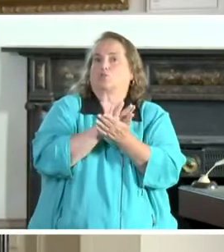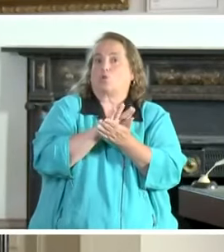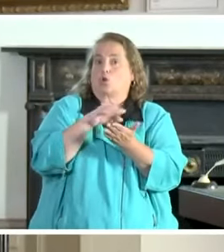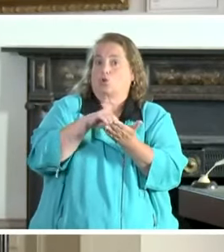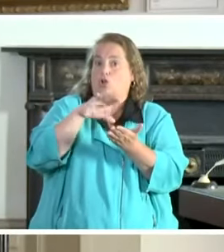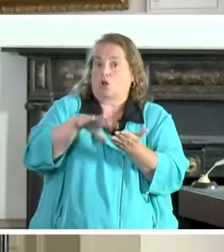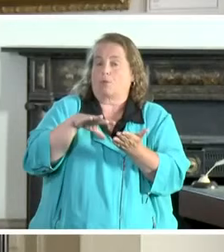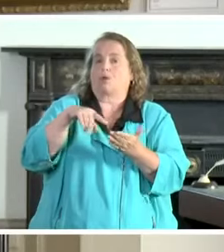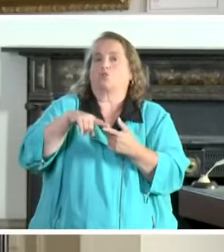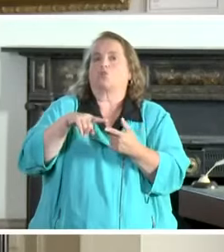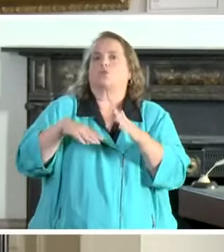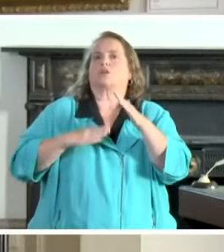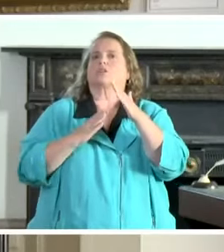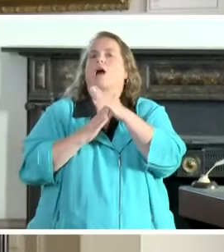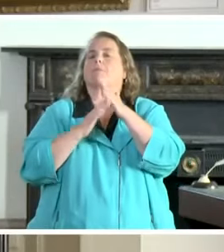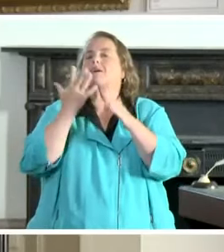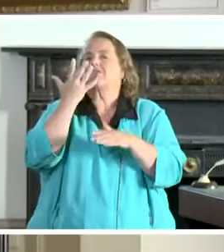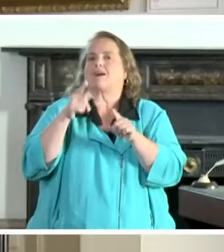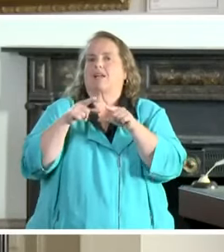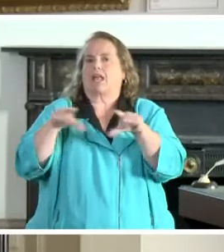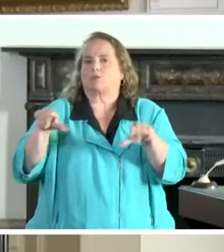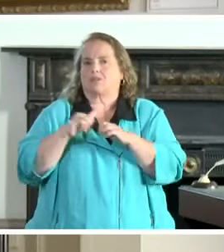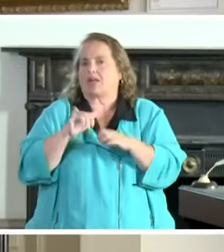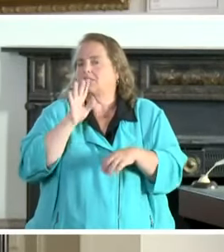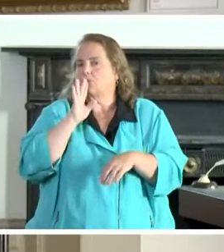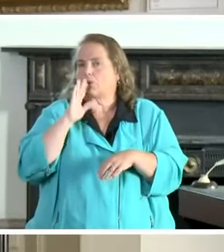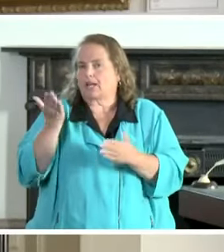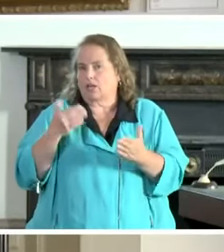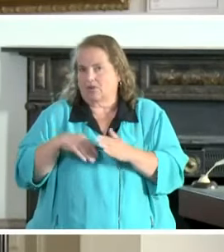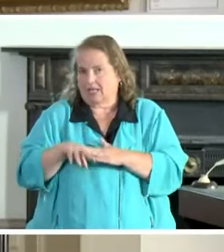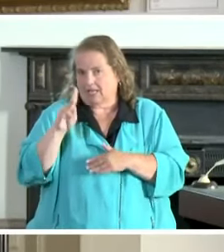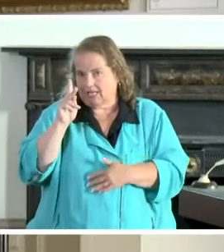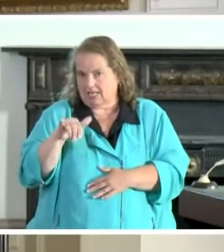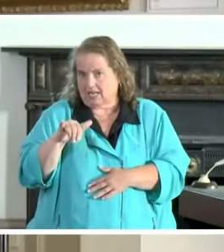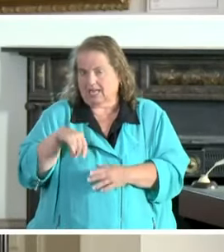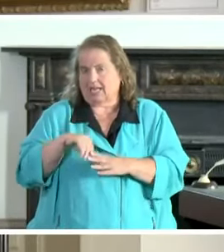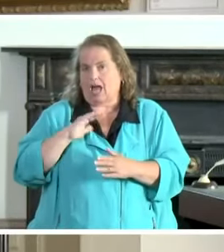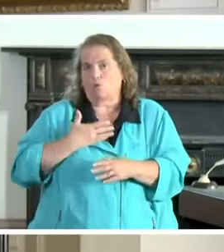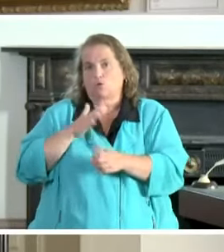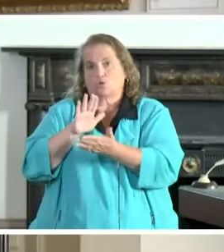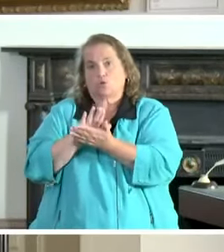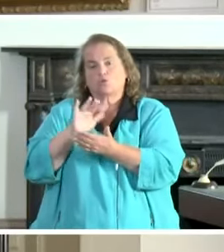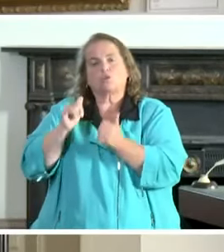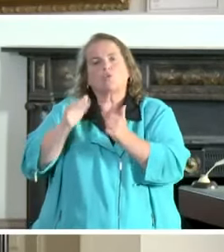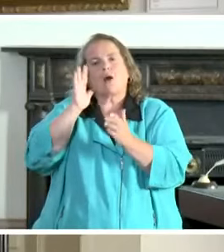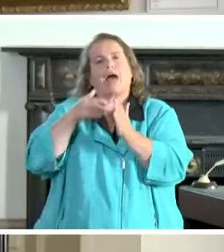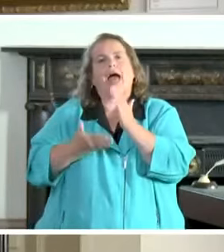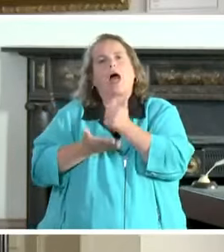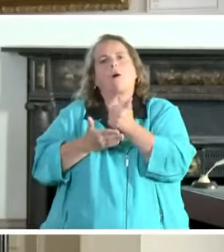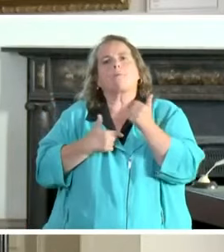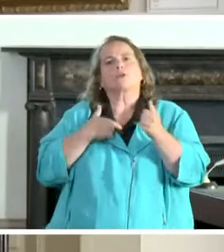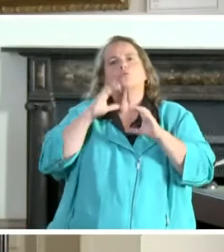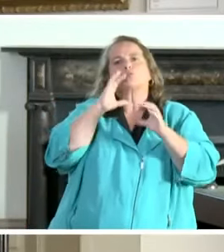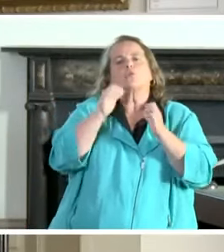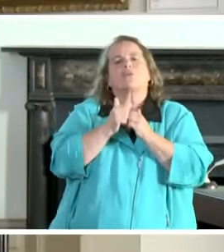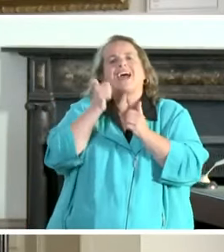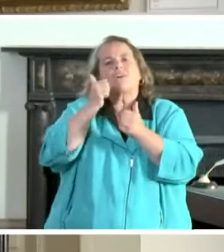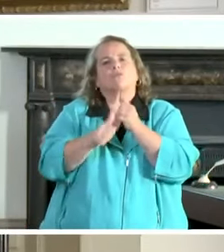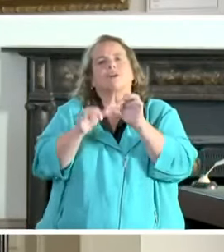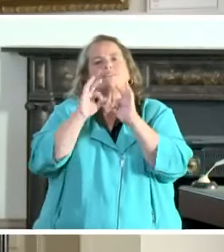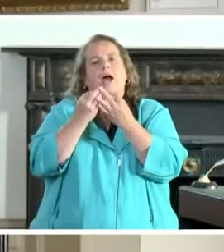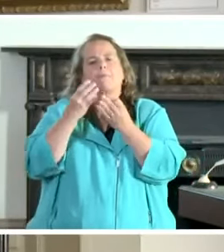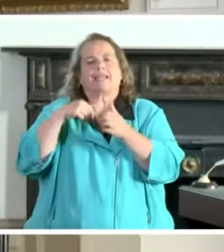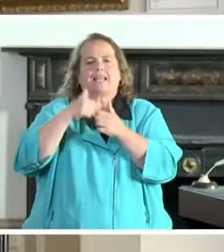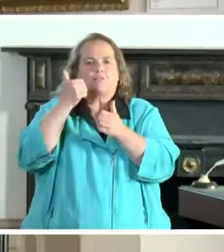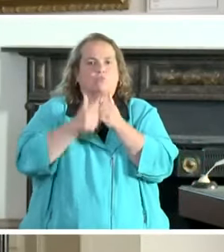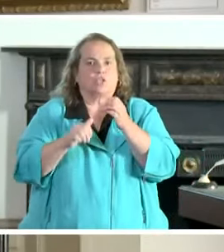into the top five languages that are spoken in Kentucky in our schools, which will help us to be able to communicate with every family in every